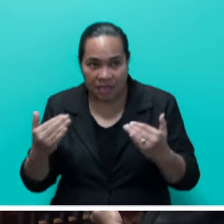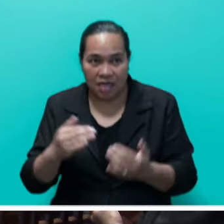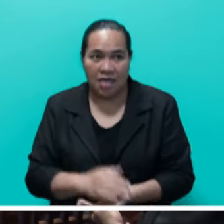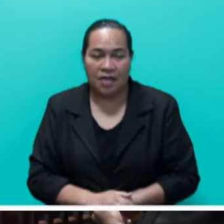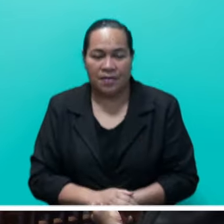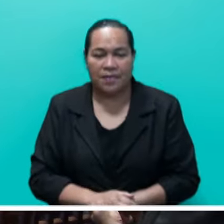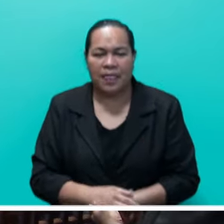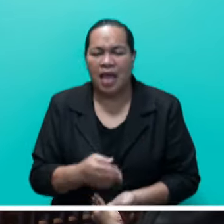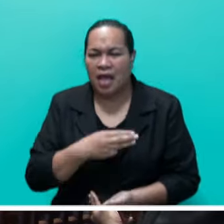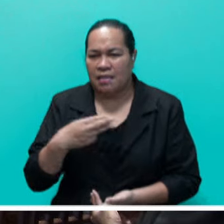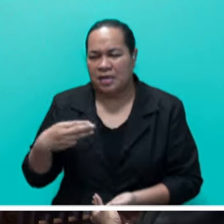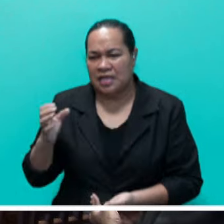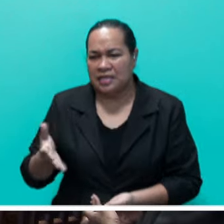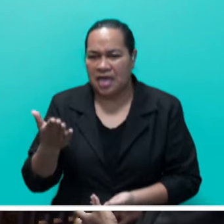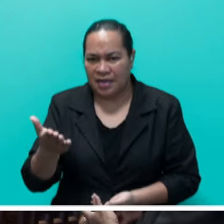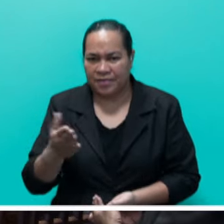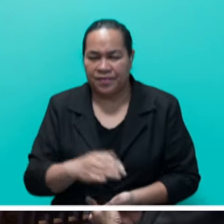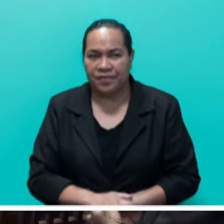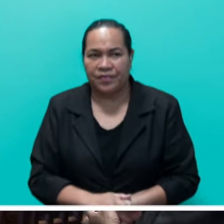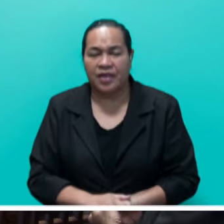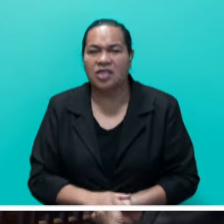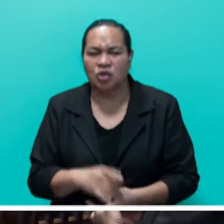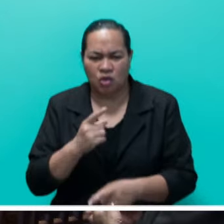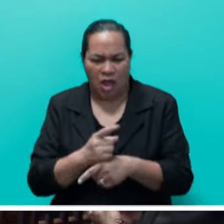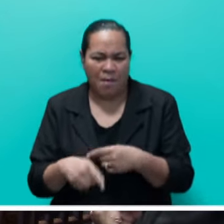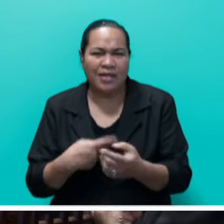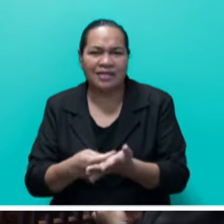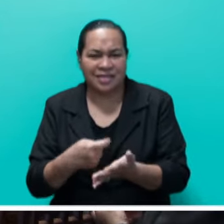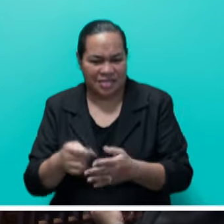Honorable Minister, in terms of foreshore leases,